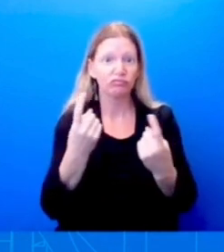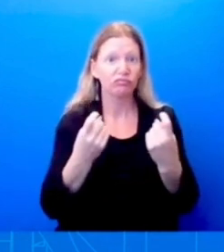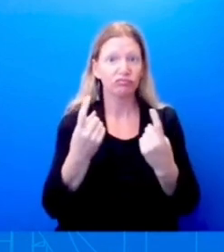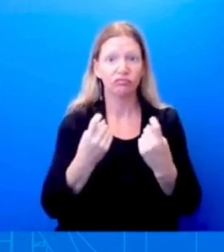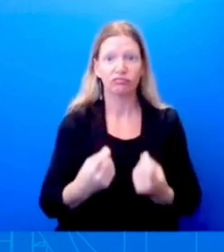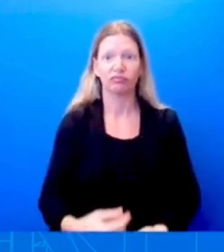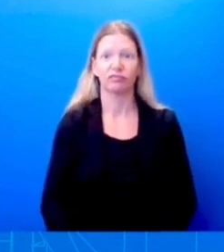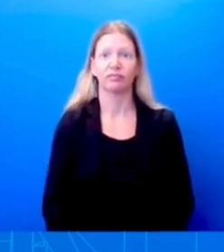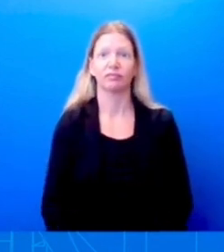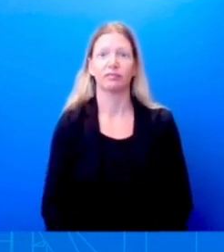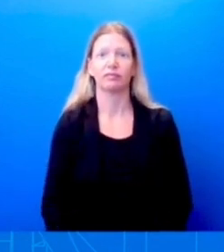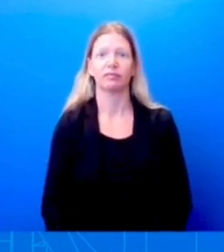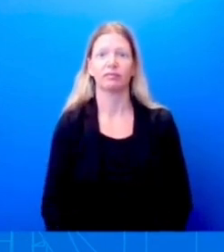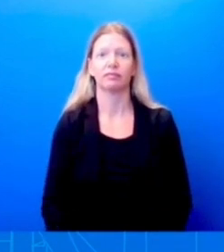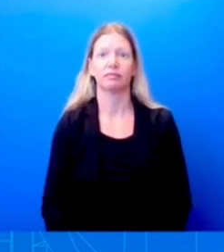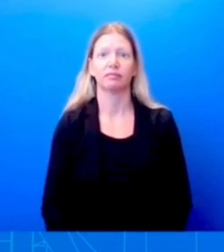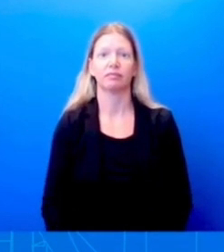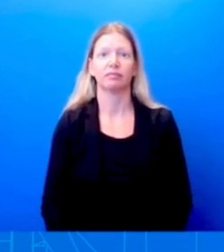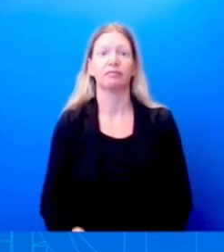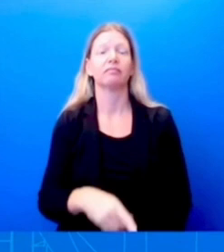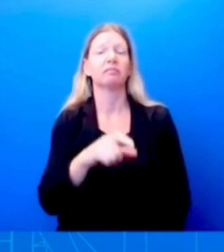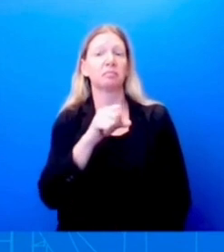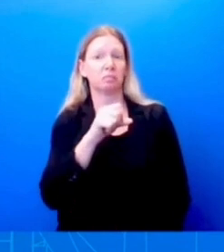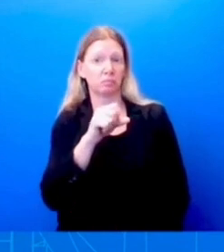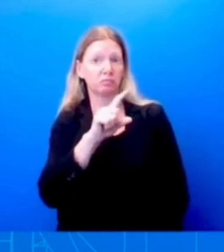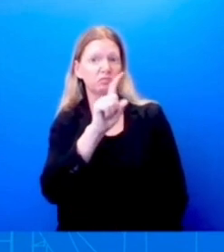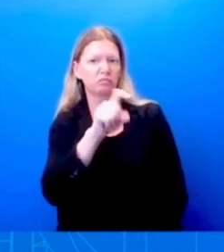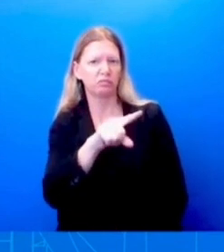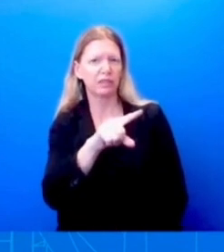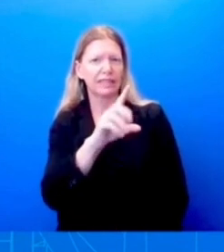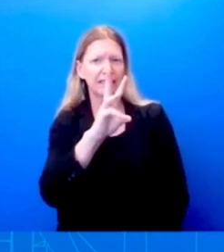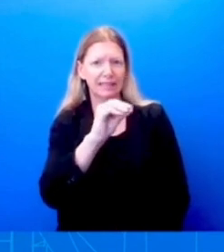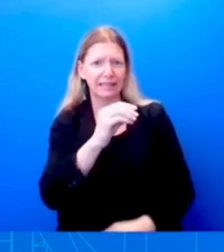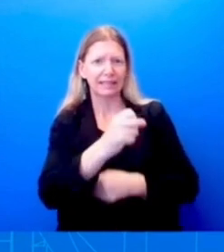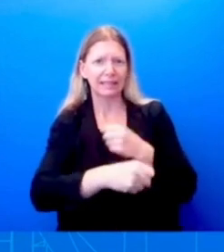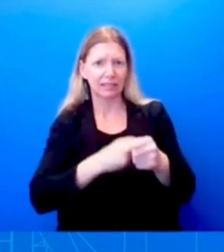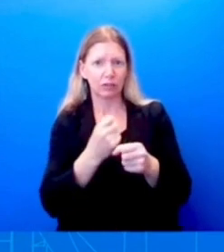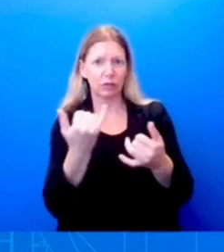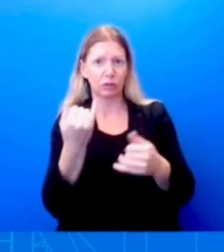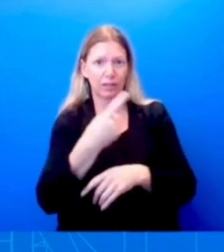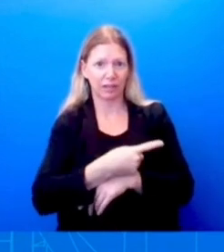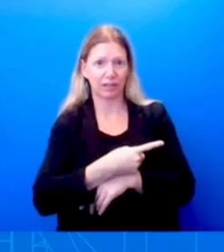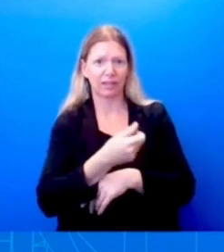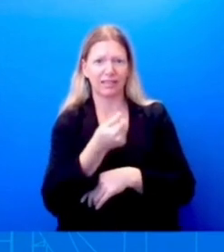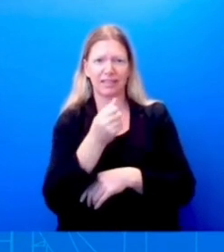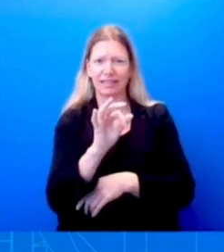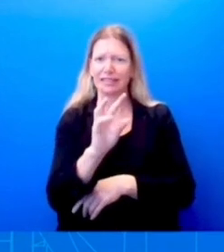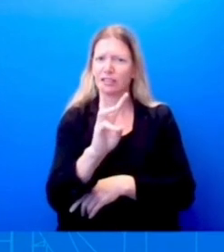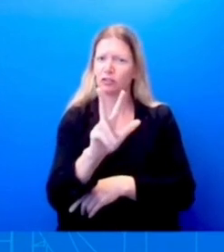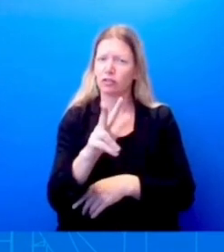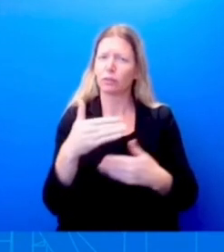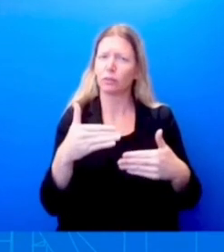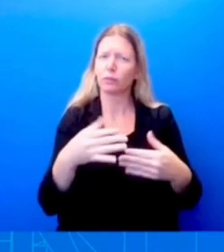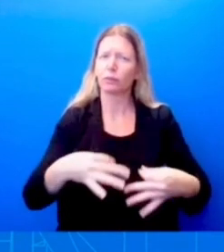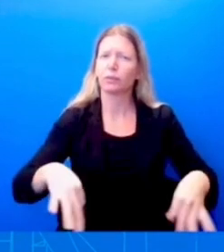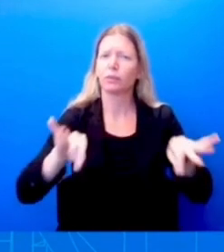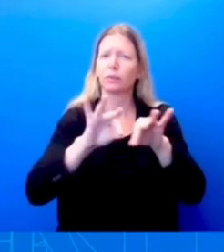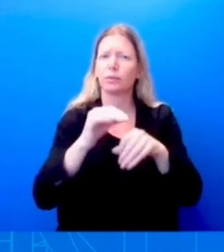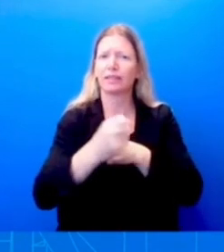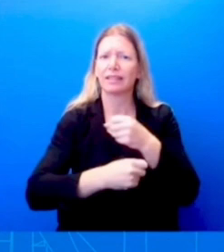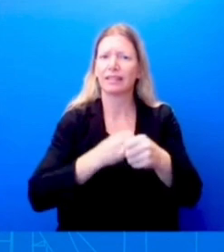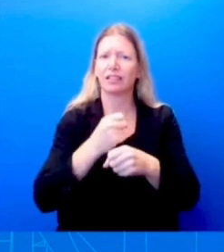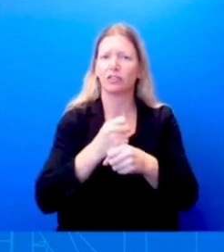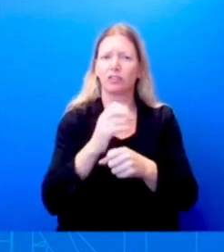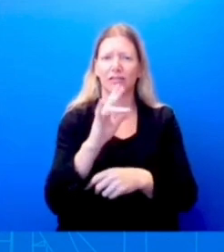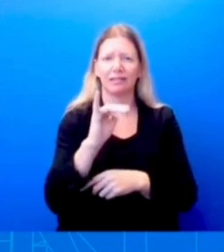60 years today. 1963 was a pivotal year in civil rights. Mayor Evers was shot and